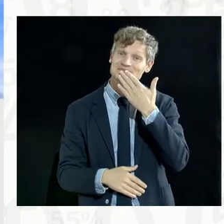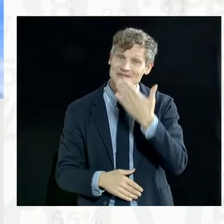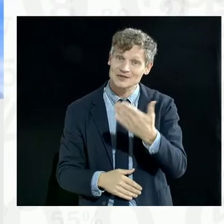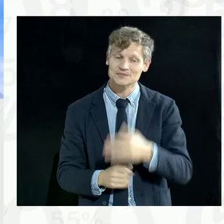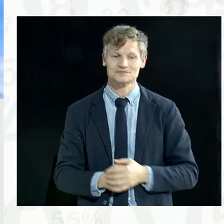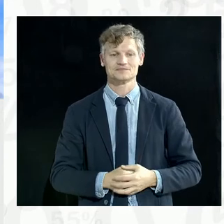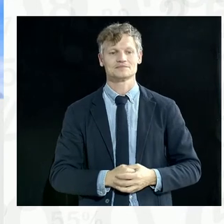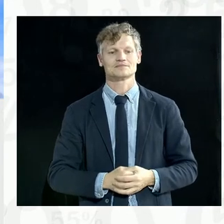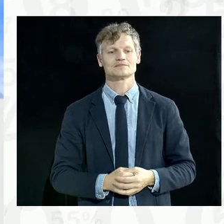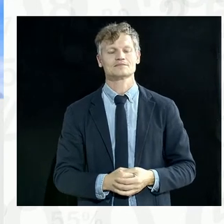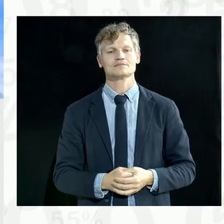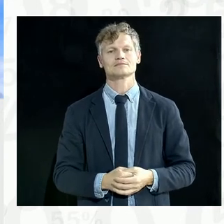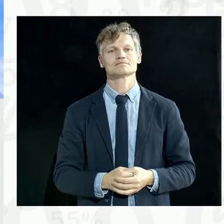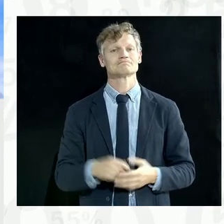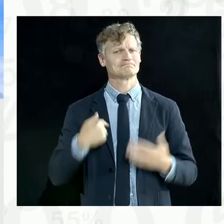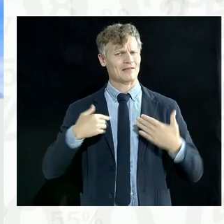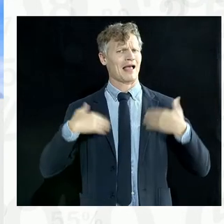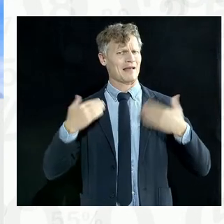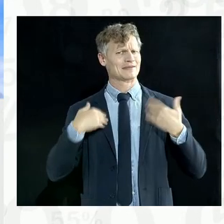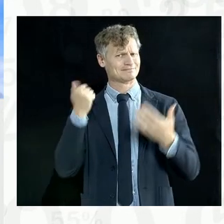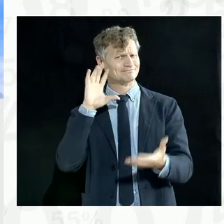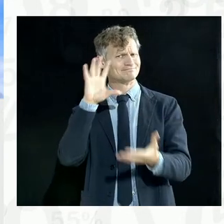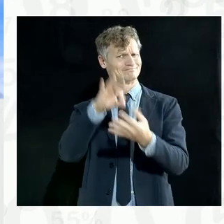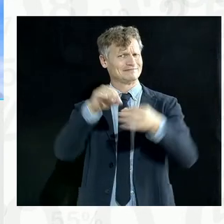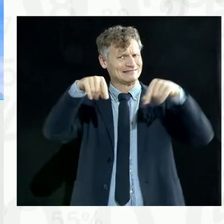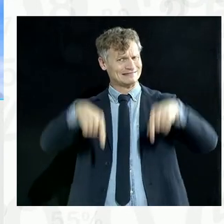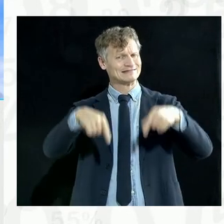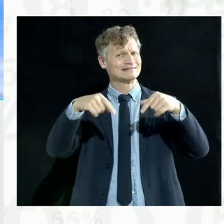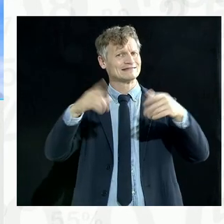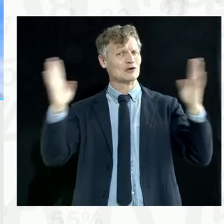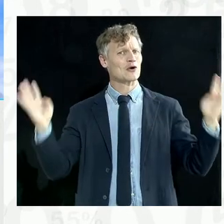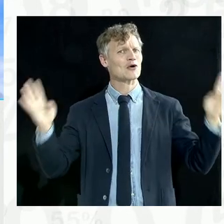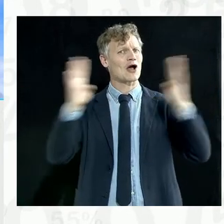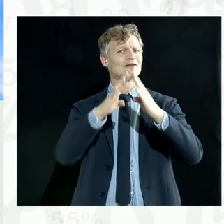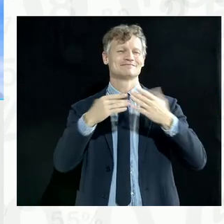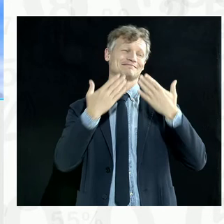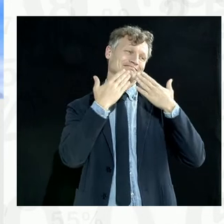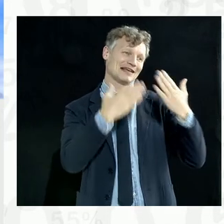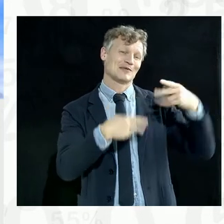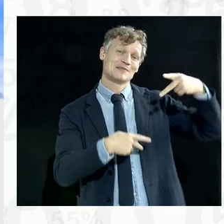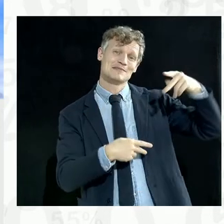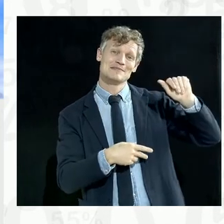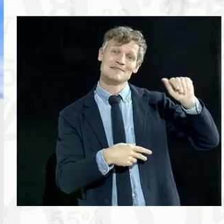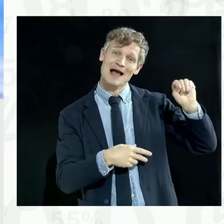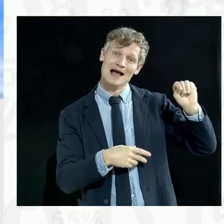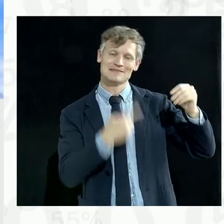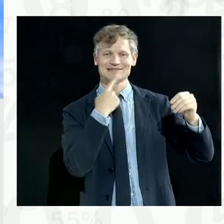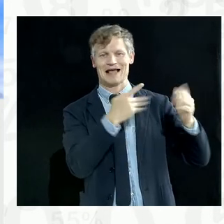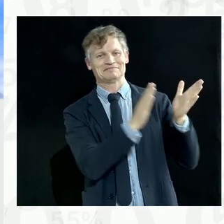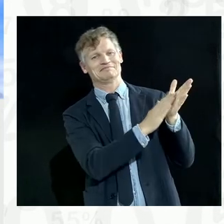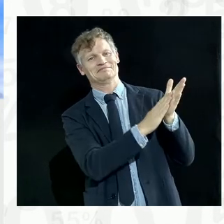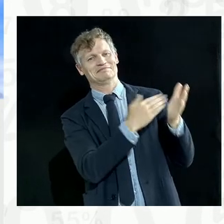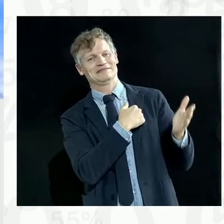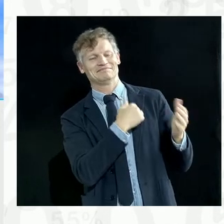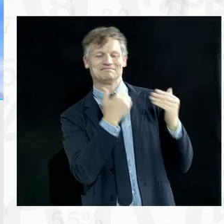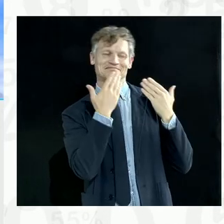United Forum today. And thank you, Pam, for the nice words. Thank you so much. I would like